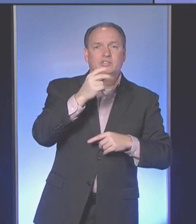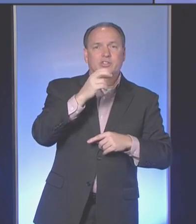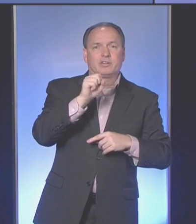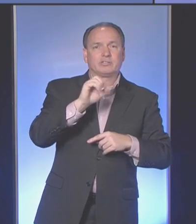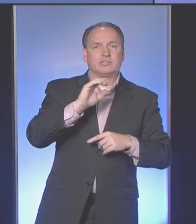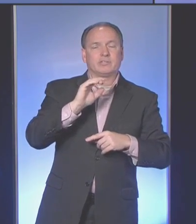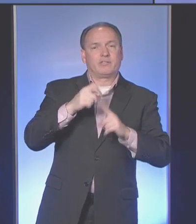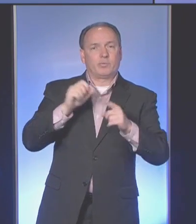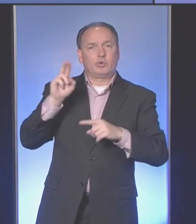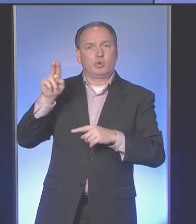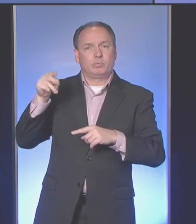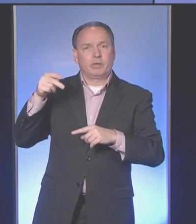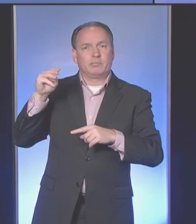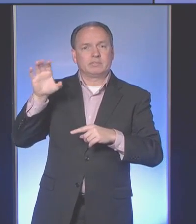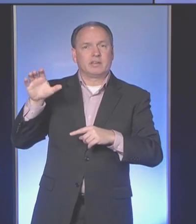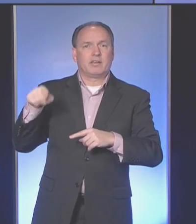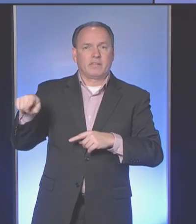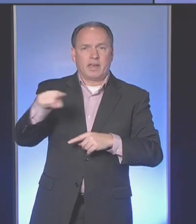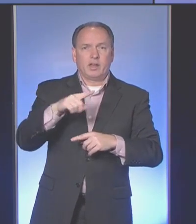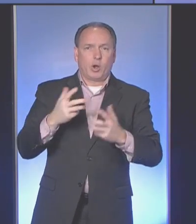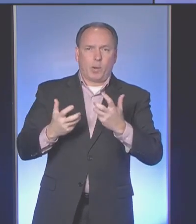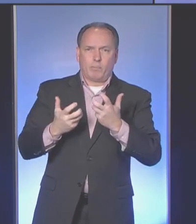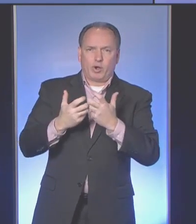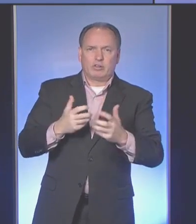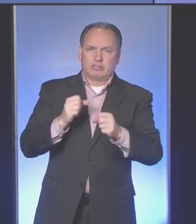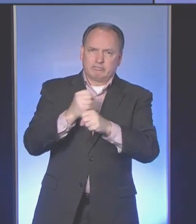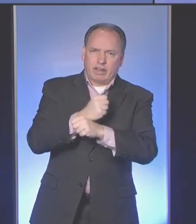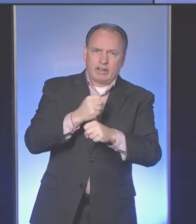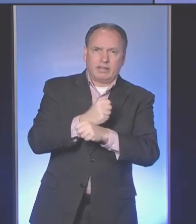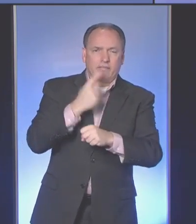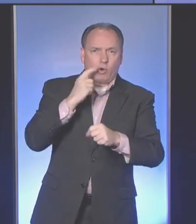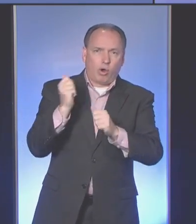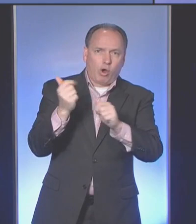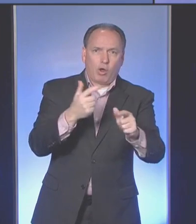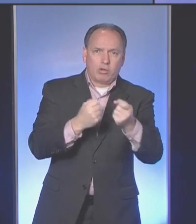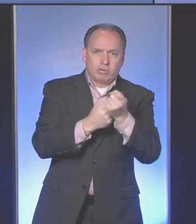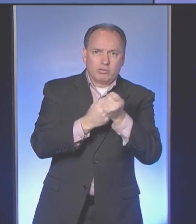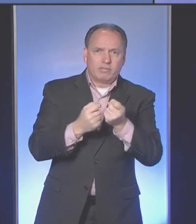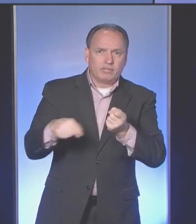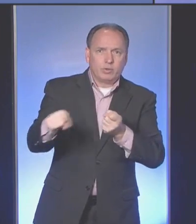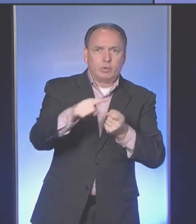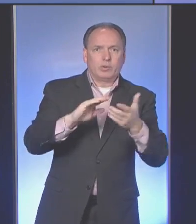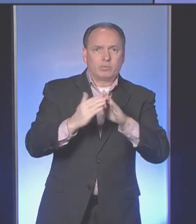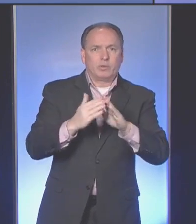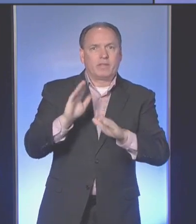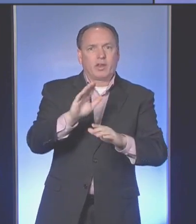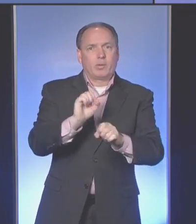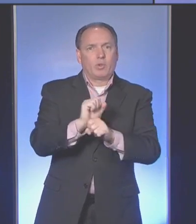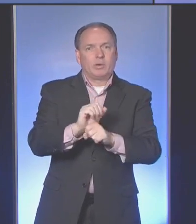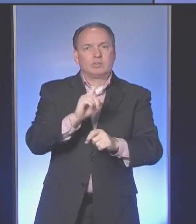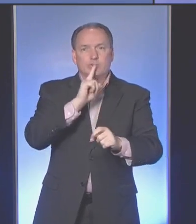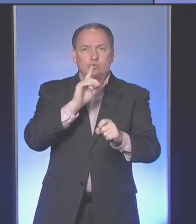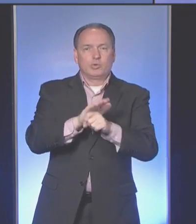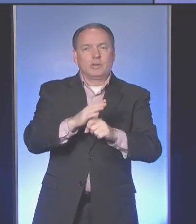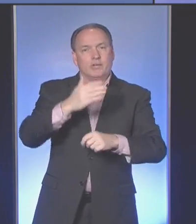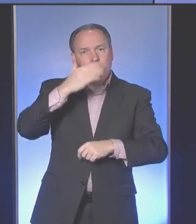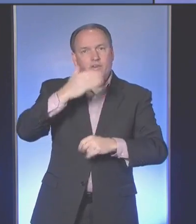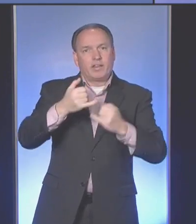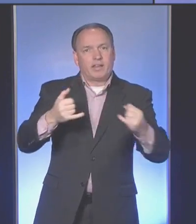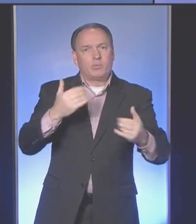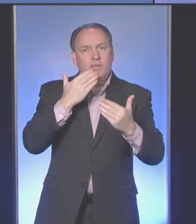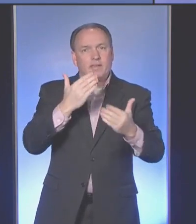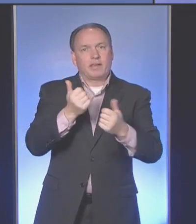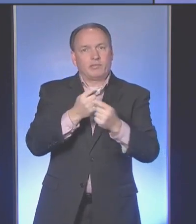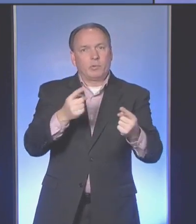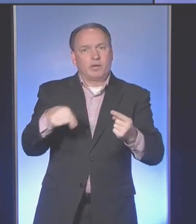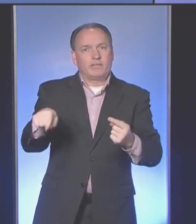partners in this fight. They are out there every day working for all of you and their employees truly are on the front lines and we thank every